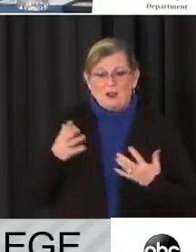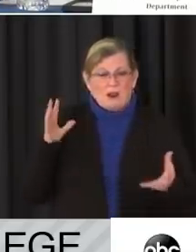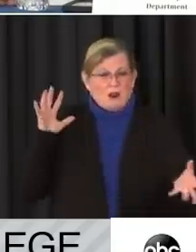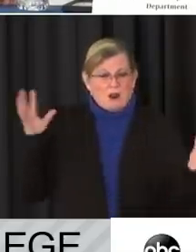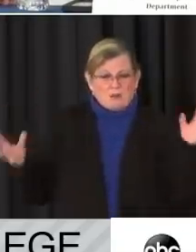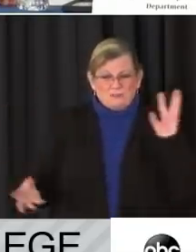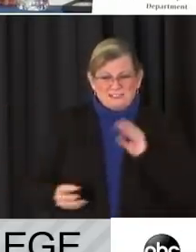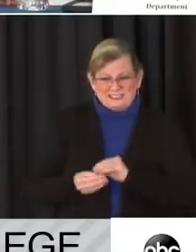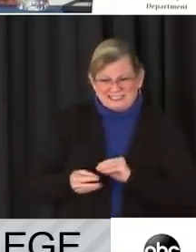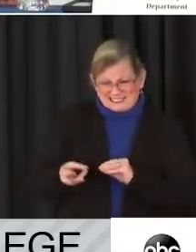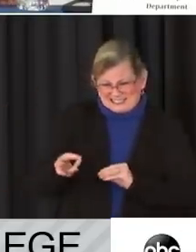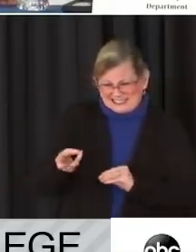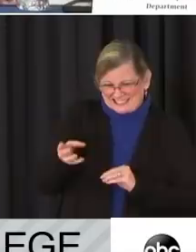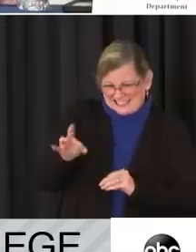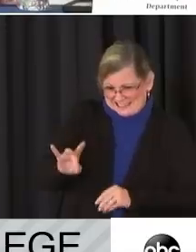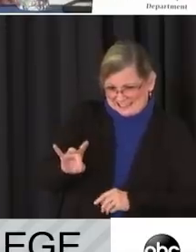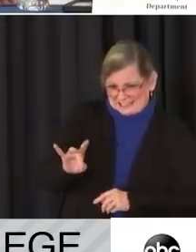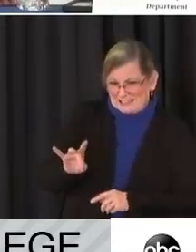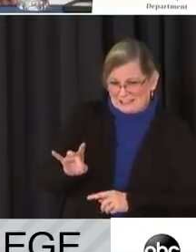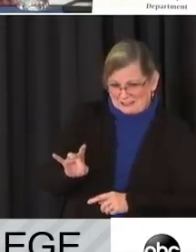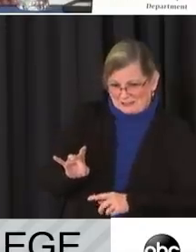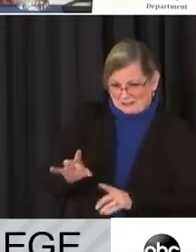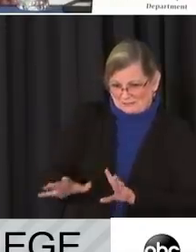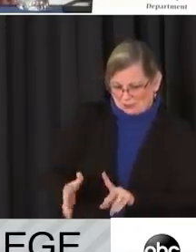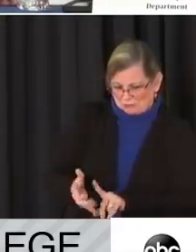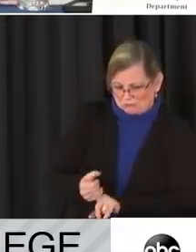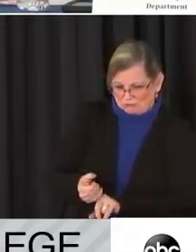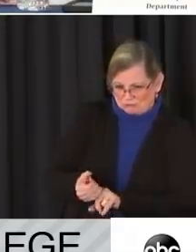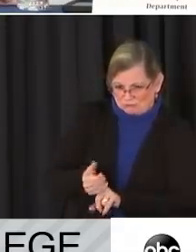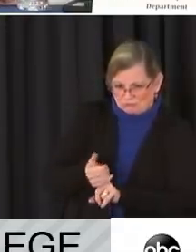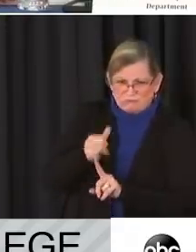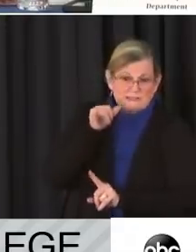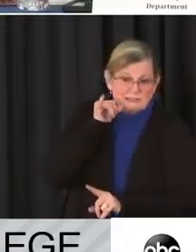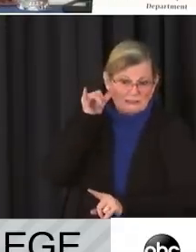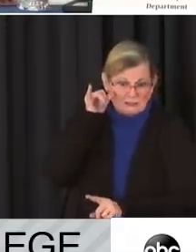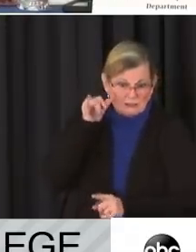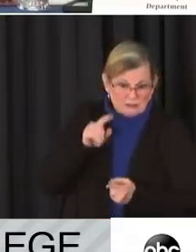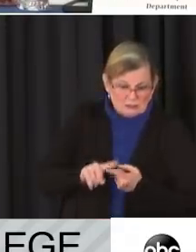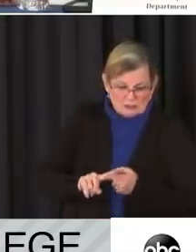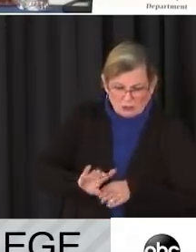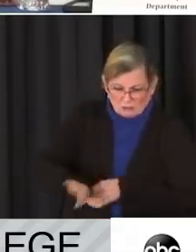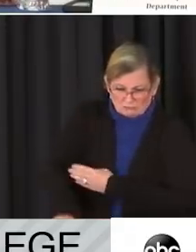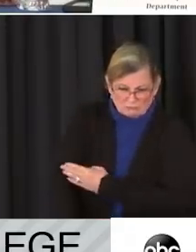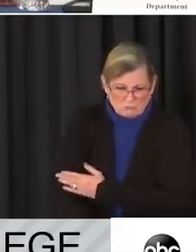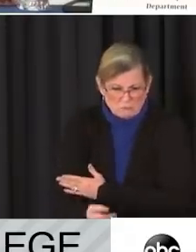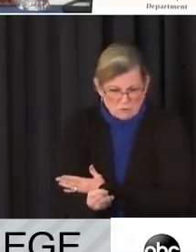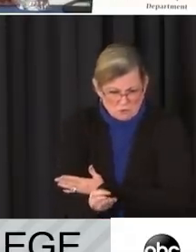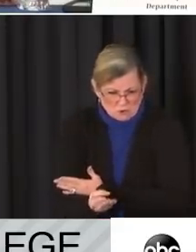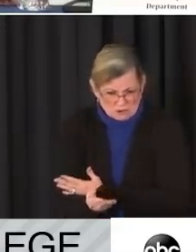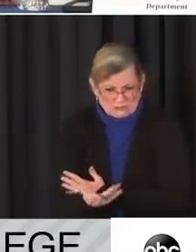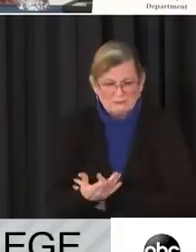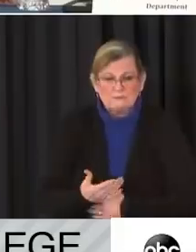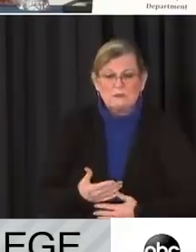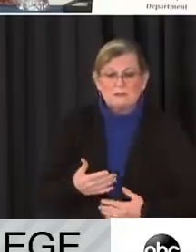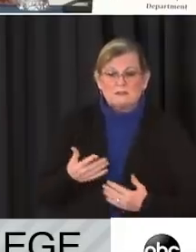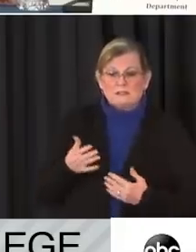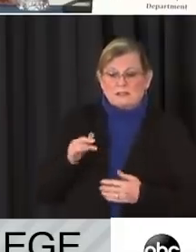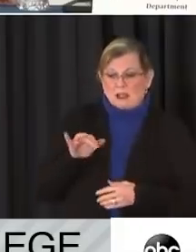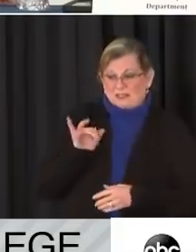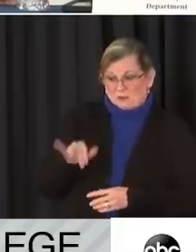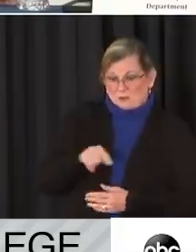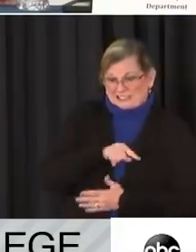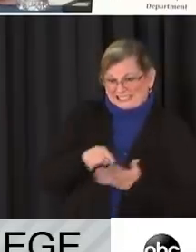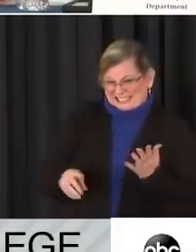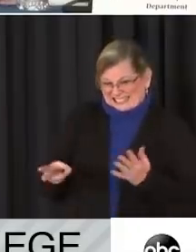68 individuals arrested yesterday evening and into the early morning hours of January 7th. Of the 68 arrests,